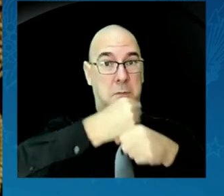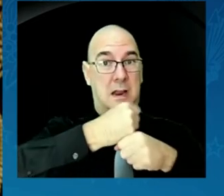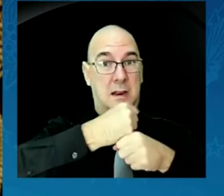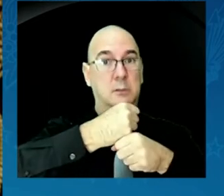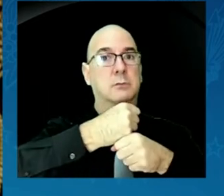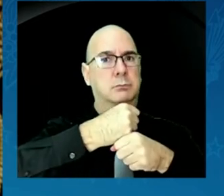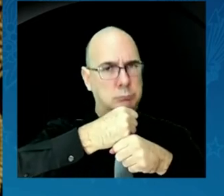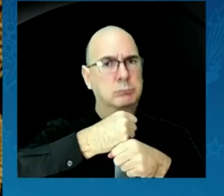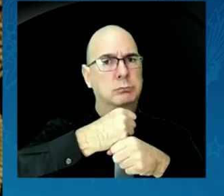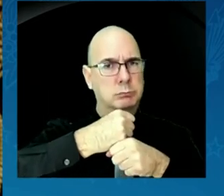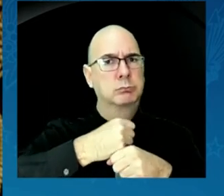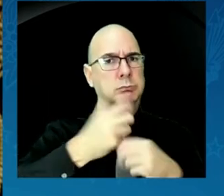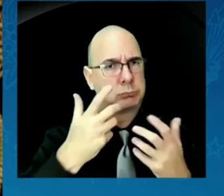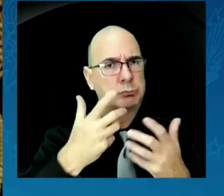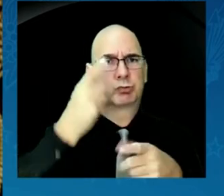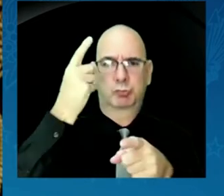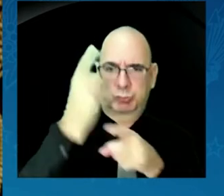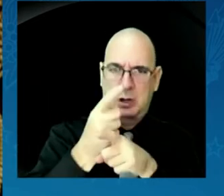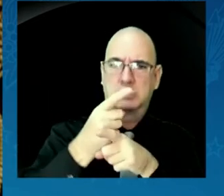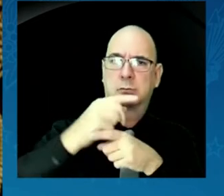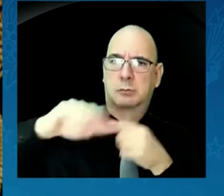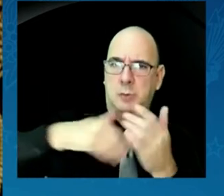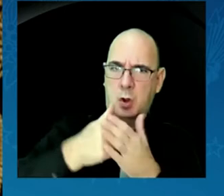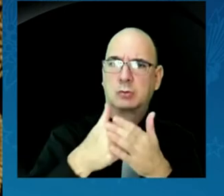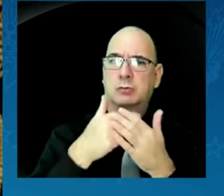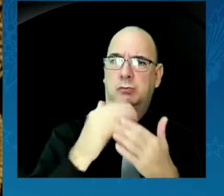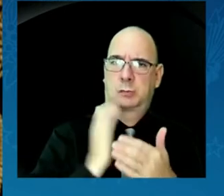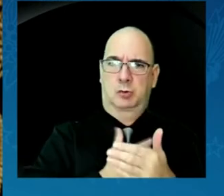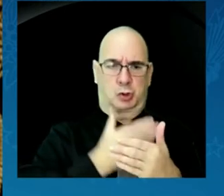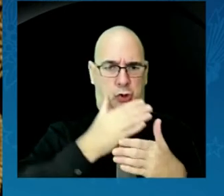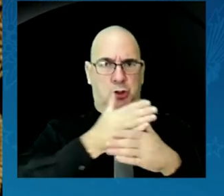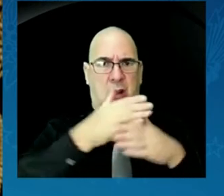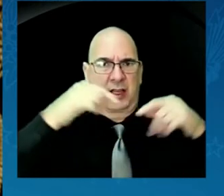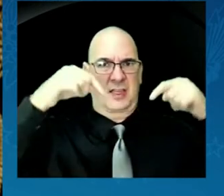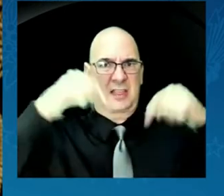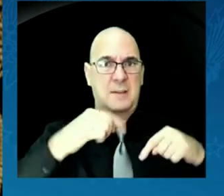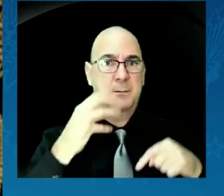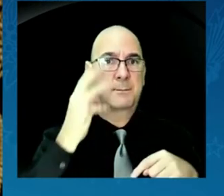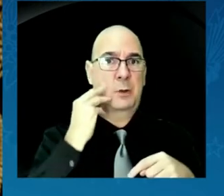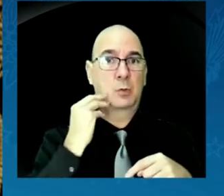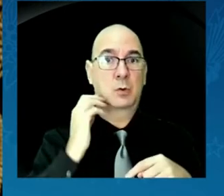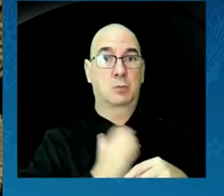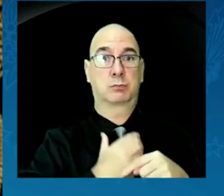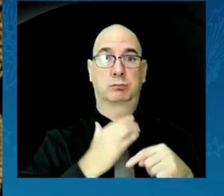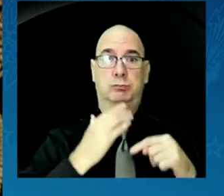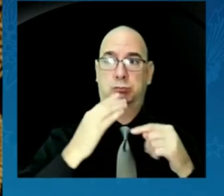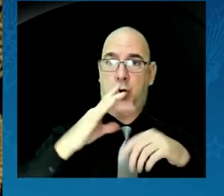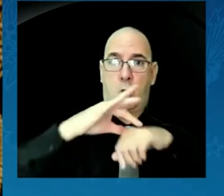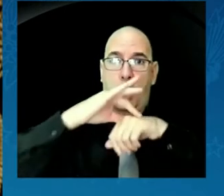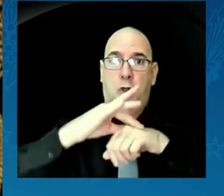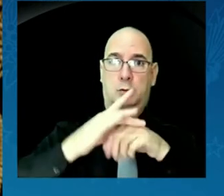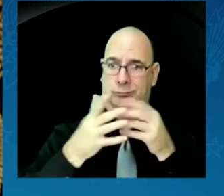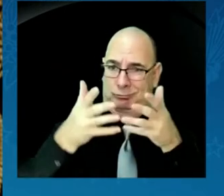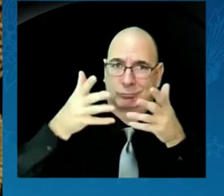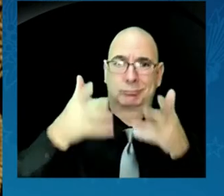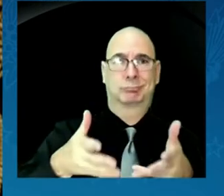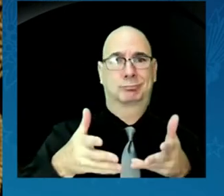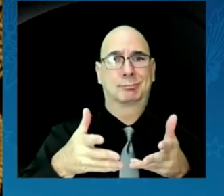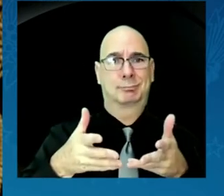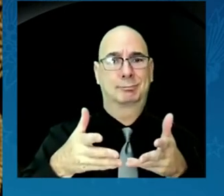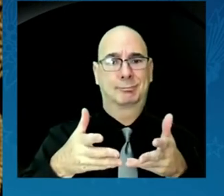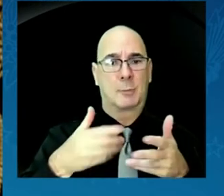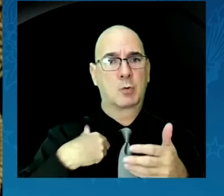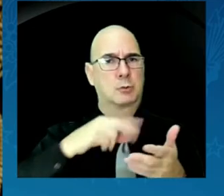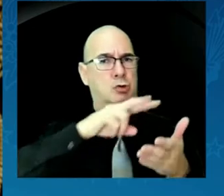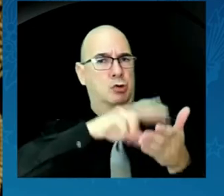igana jaga or mother earth. And so I'm going to read this poem, eagle poem. I was thinking